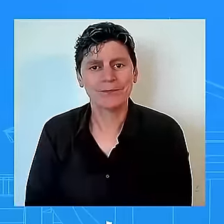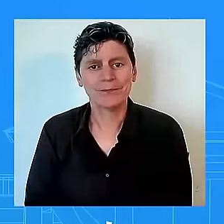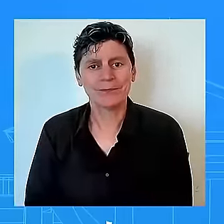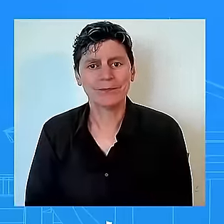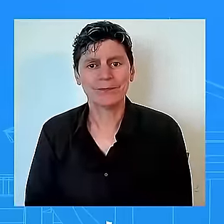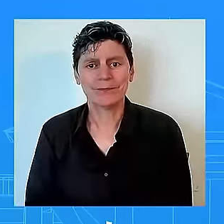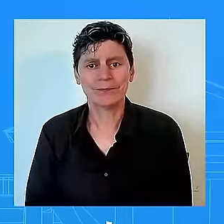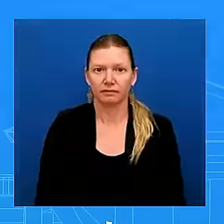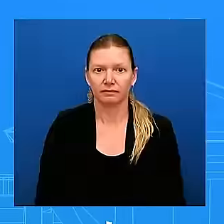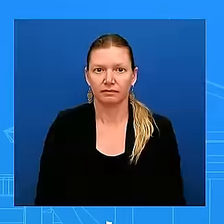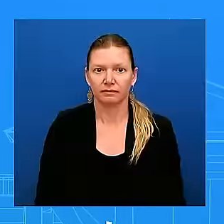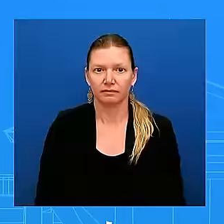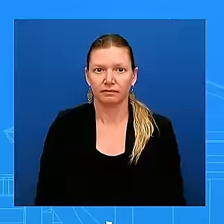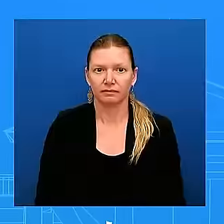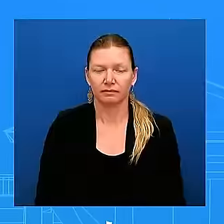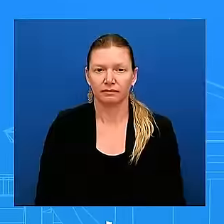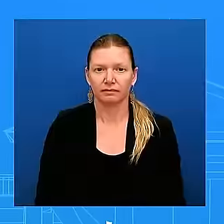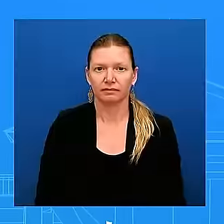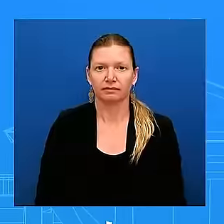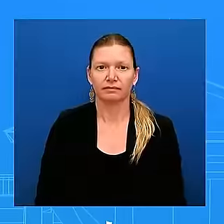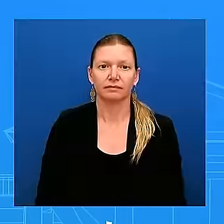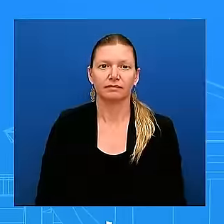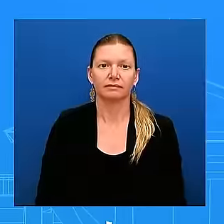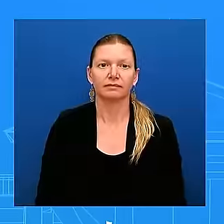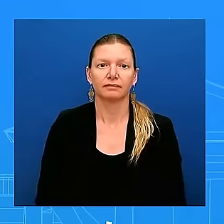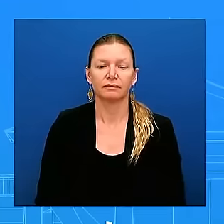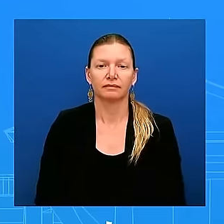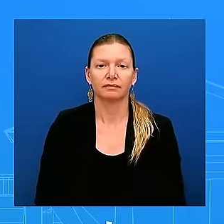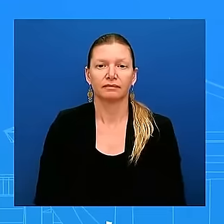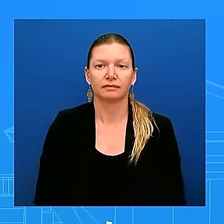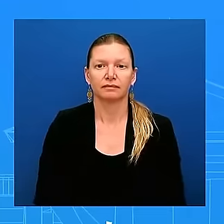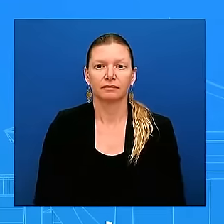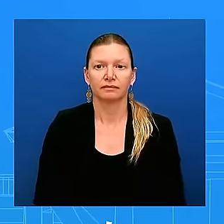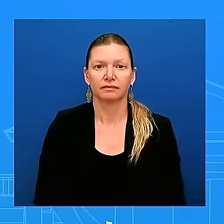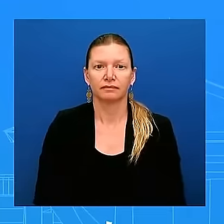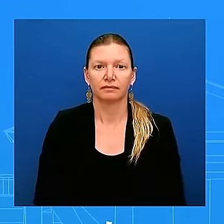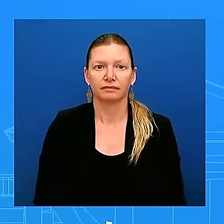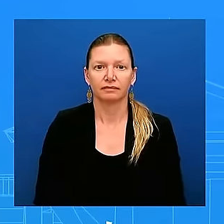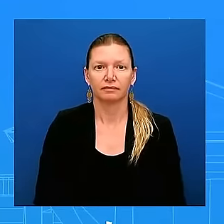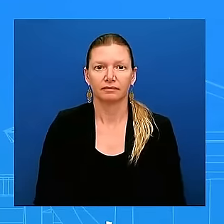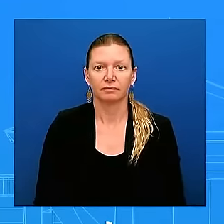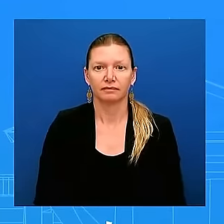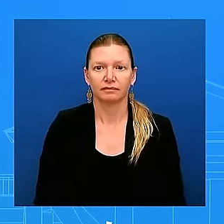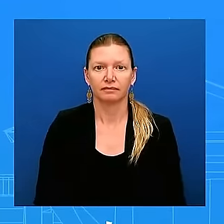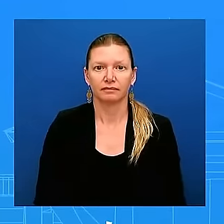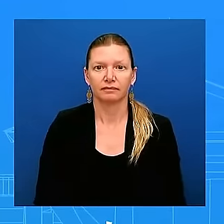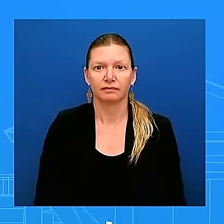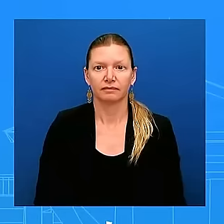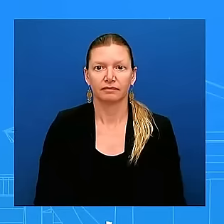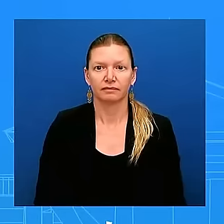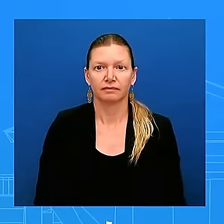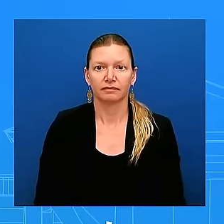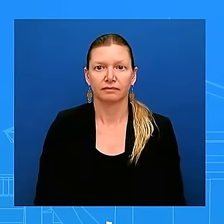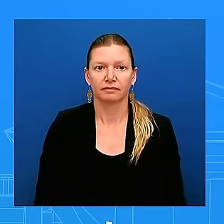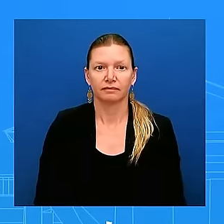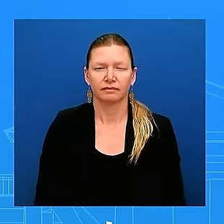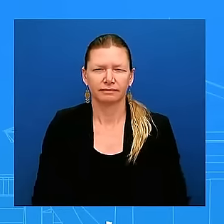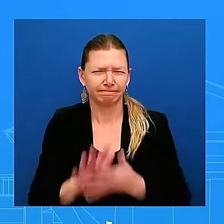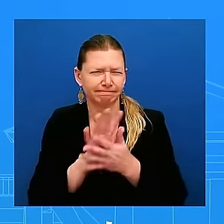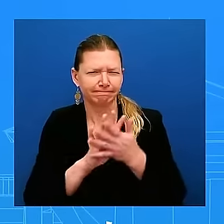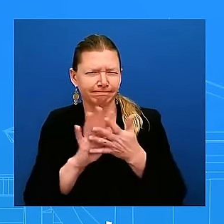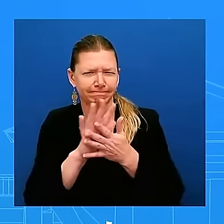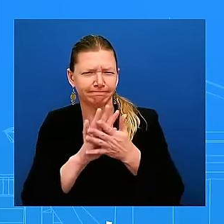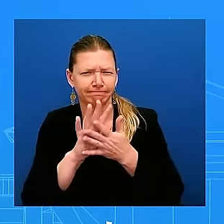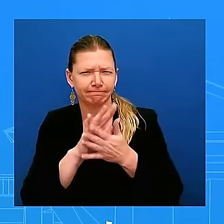and understanding what's happening today if true does this administration condemn diddy for what he's done look it's an ongoing